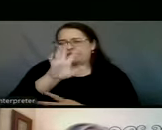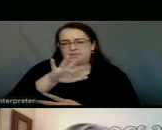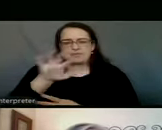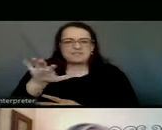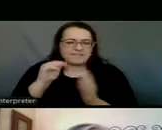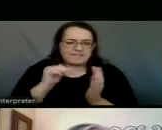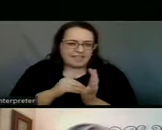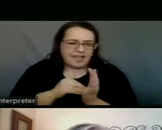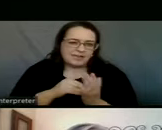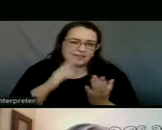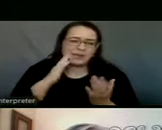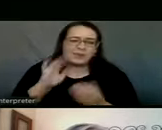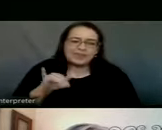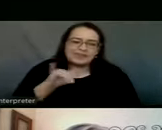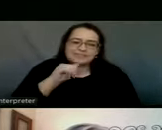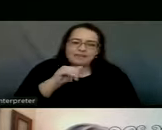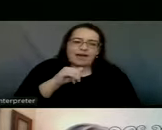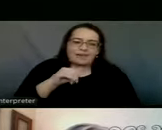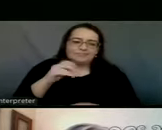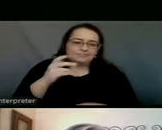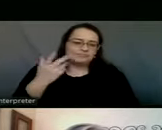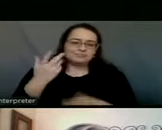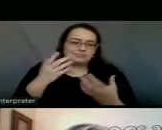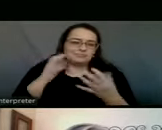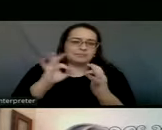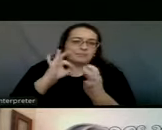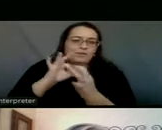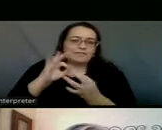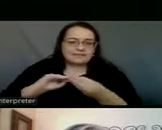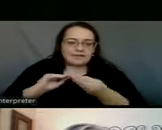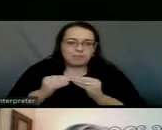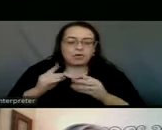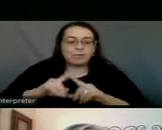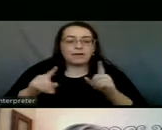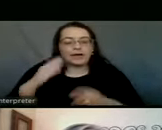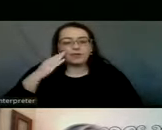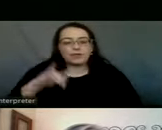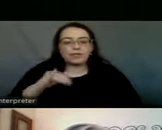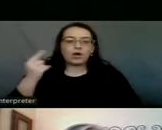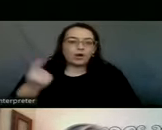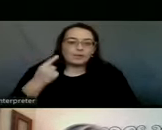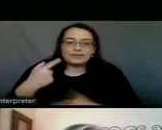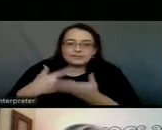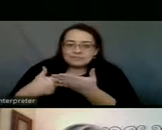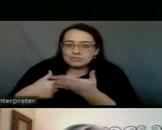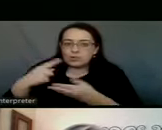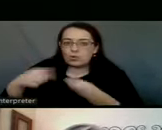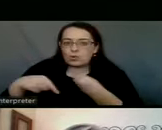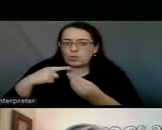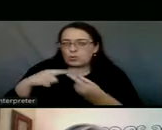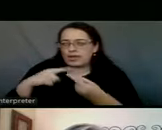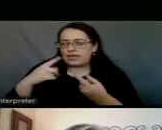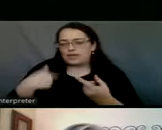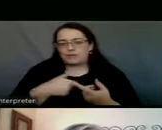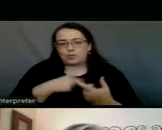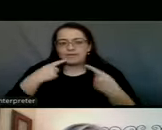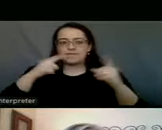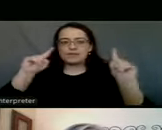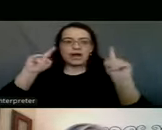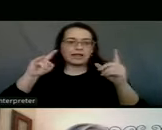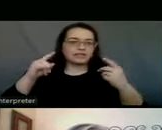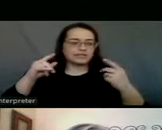I know that that's an unrealistic figure. But, you know, I know that there's always that talk about when does that point come when we finally